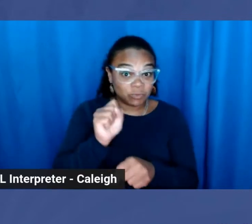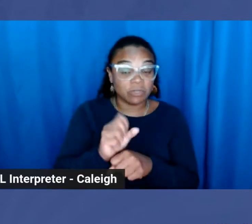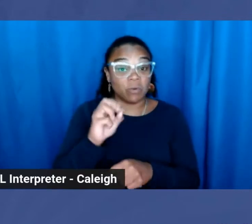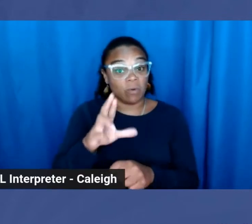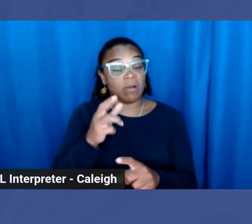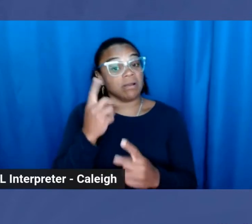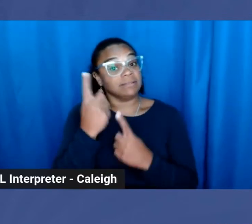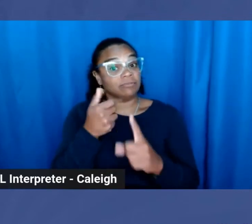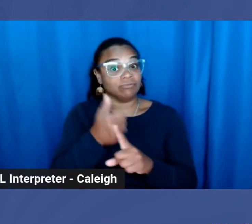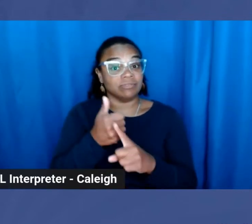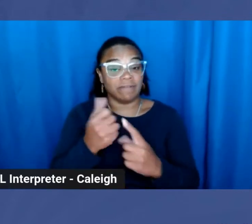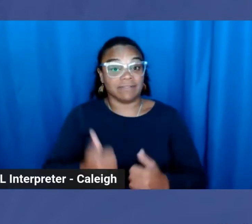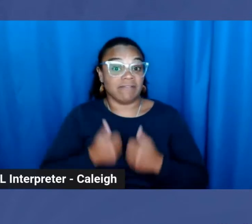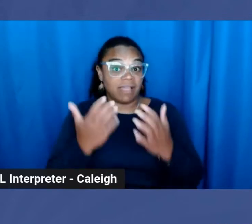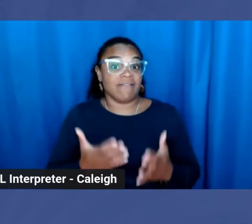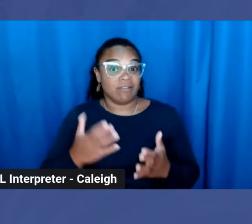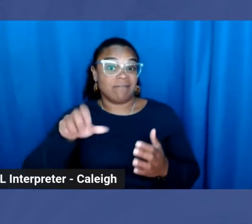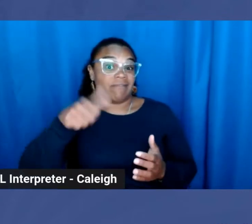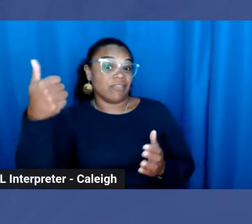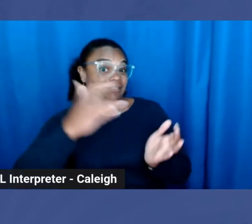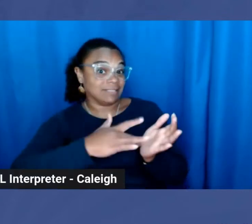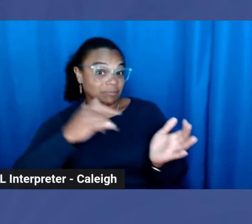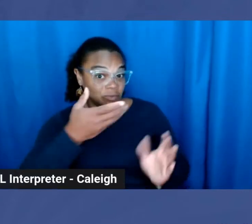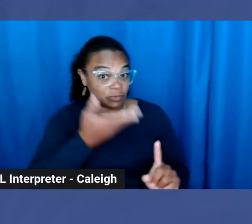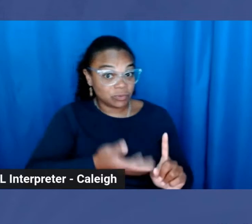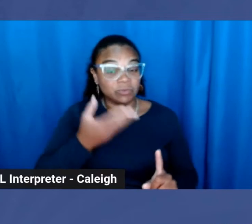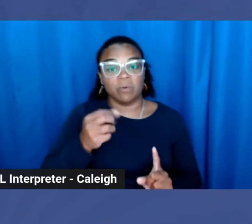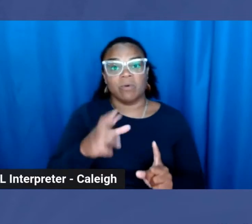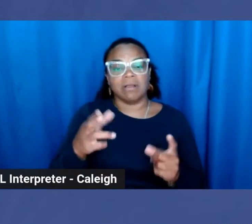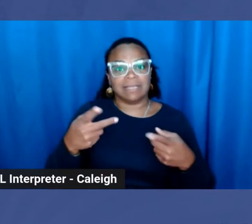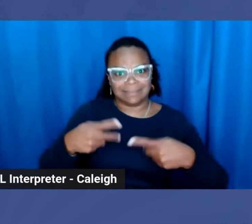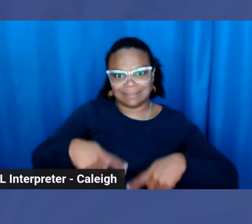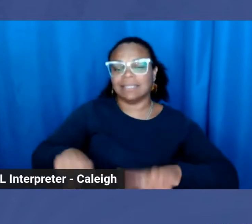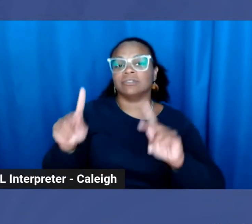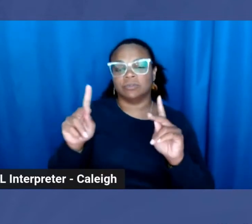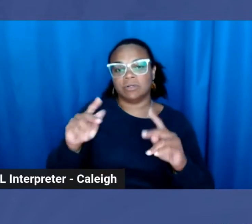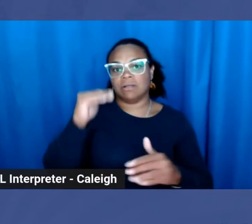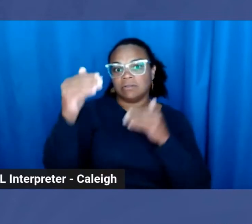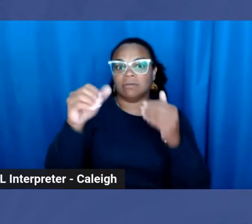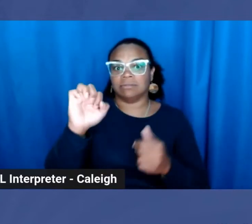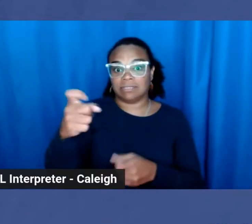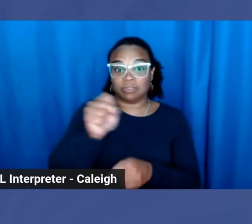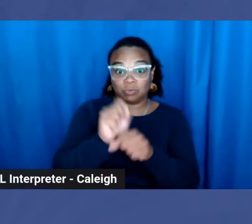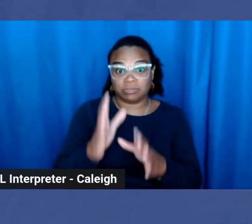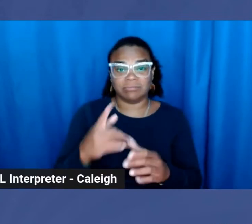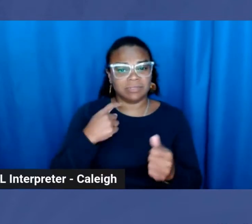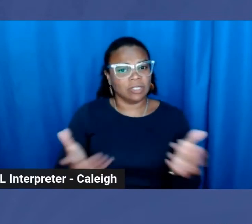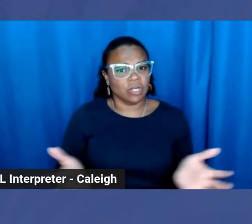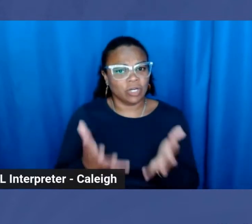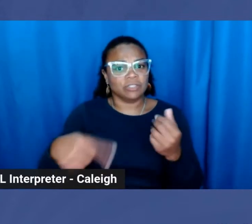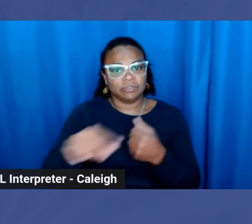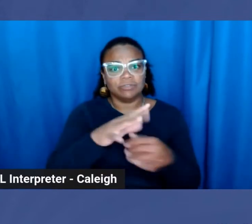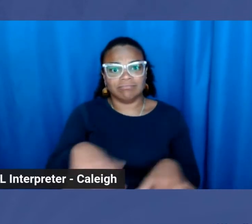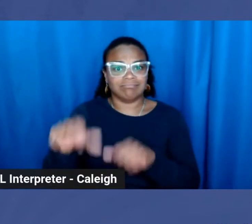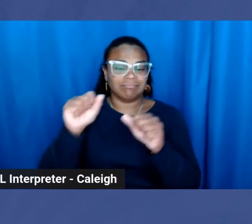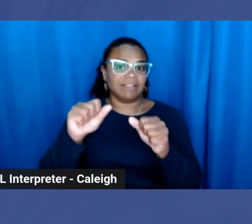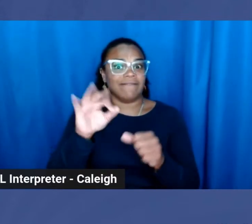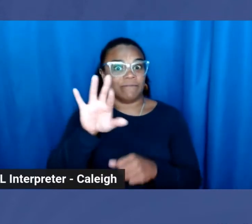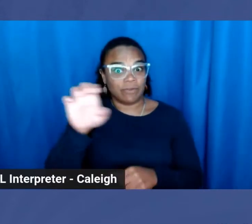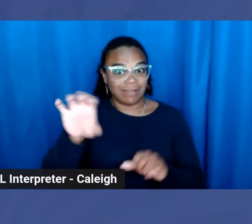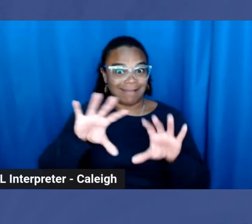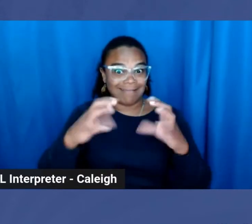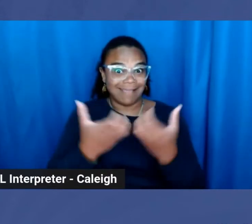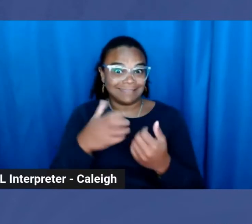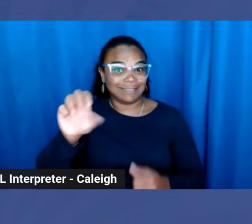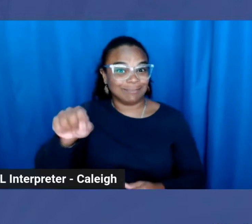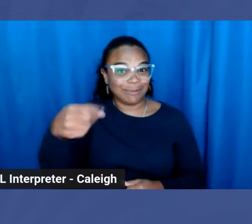survivor of exploitation or a consensual adult sex worker, we invite you to take free classes at Spokes Hub. On with the show.